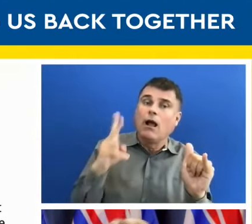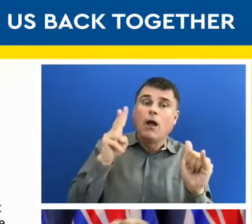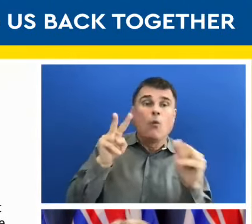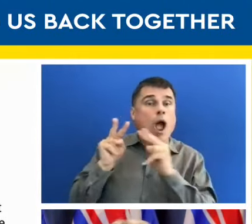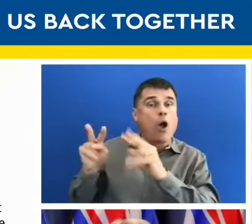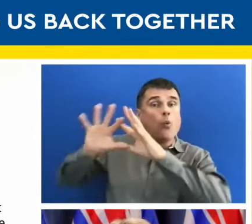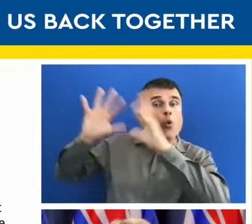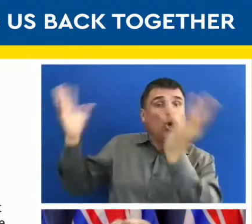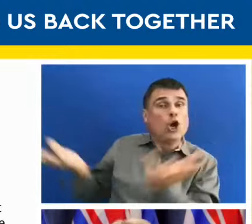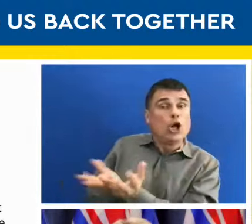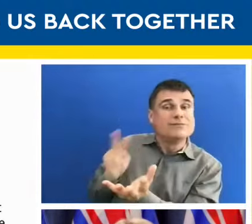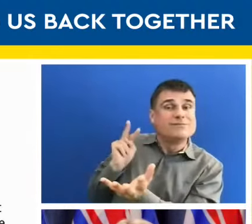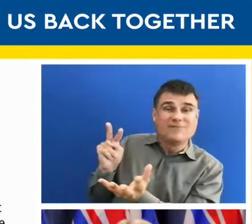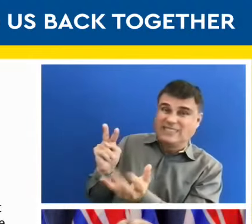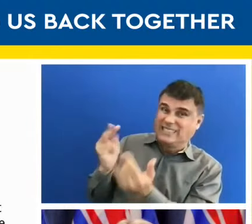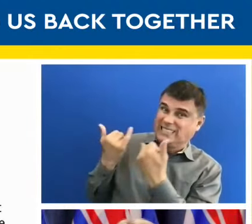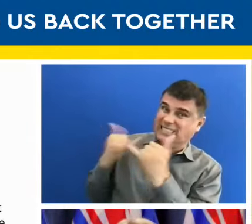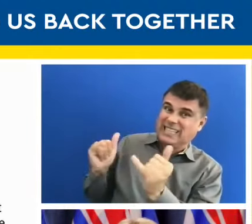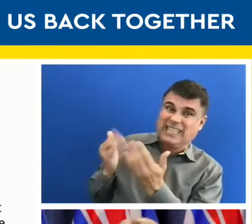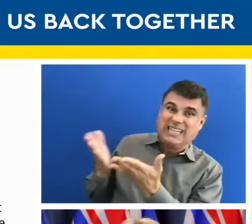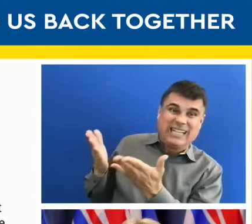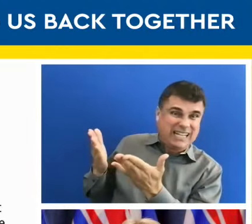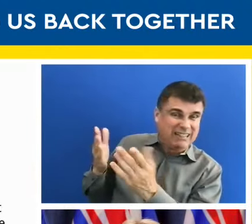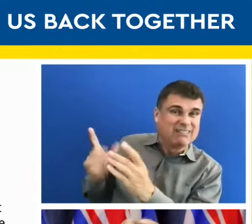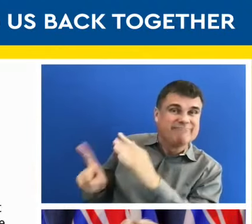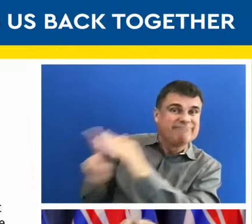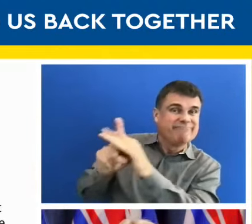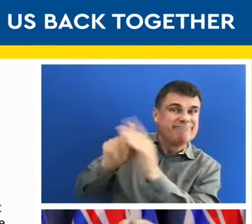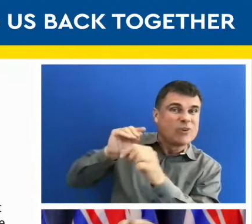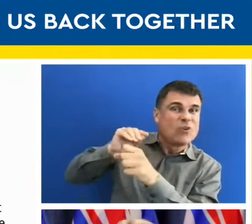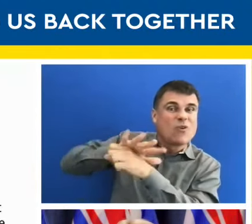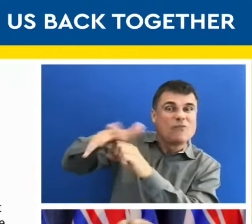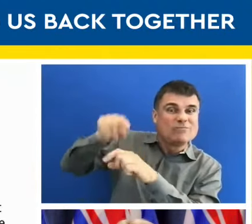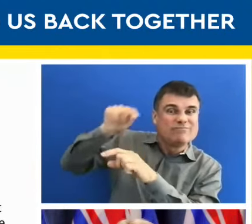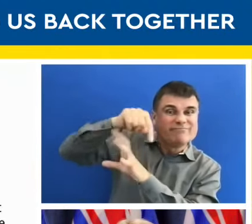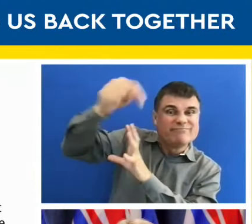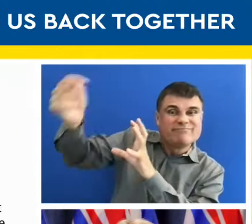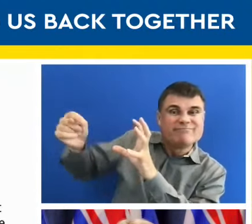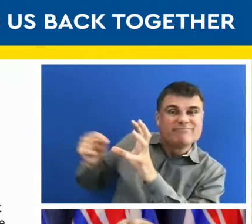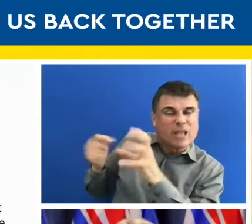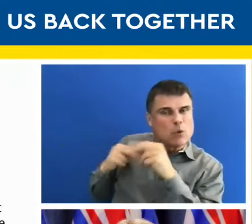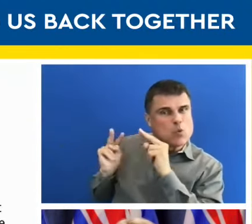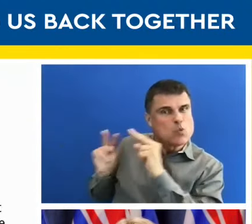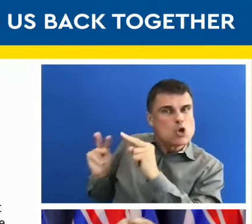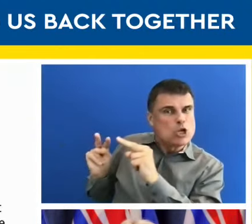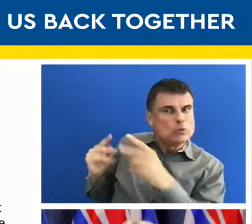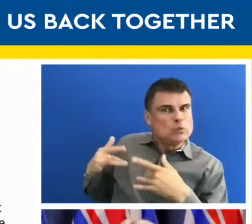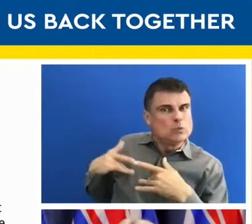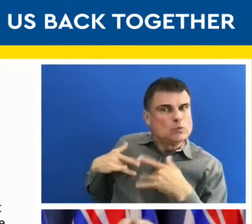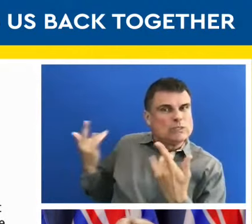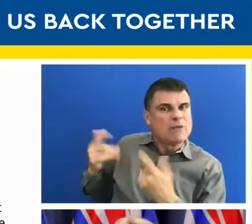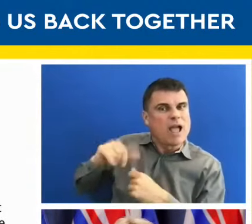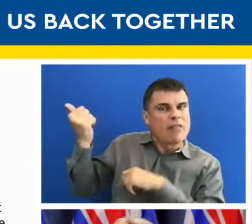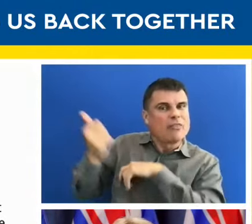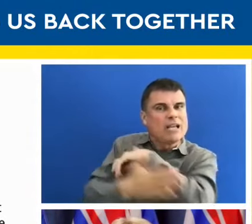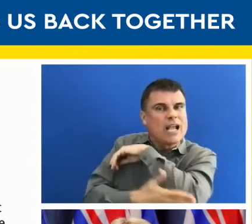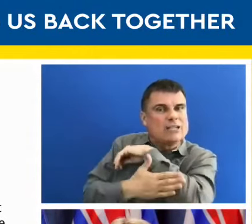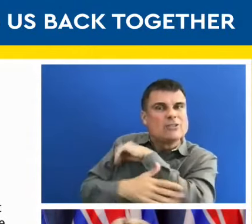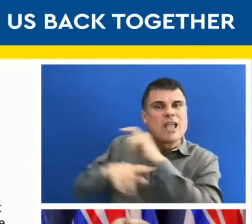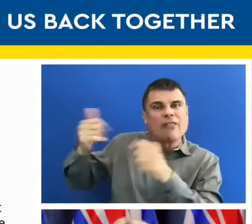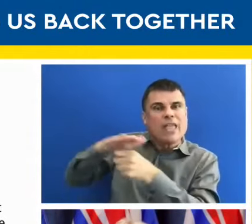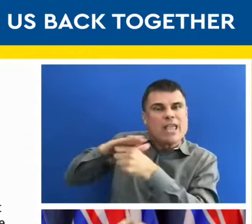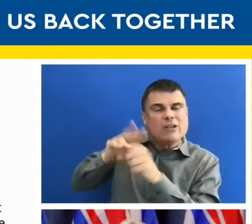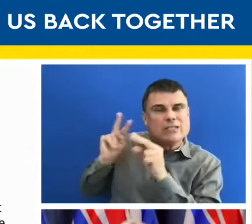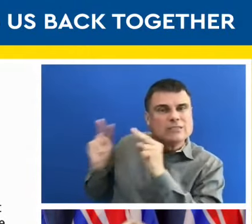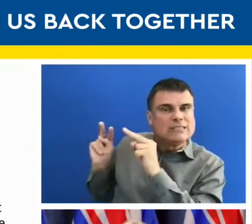have technology to monitor and to take additional measures to follow closely what's happening with COVID-19. And the public health emergency